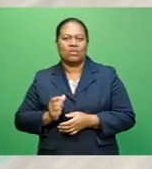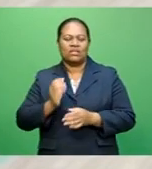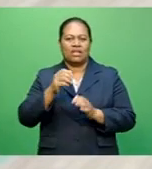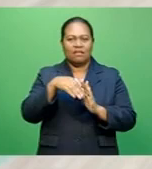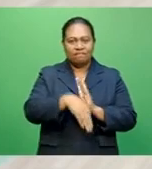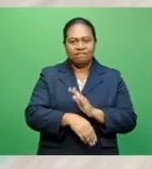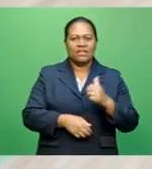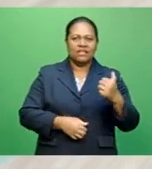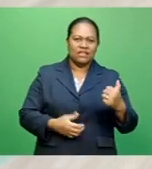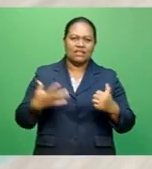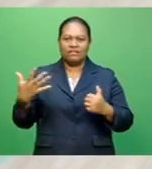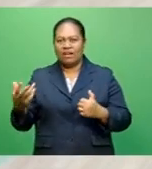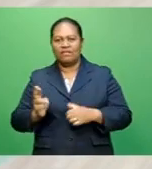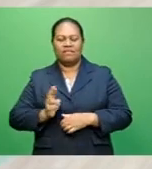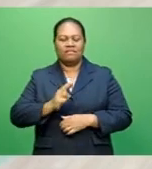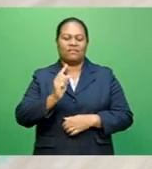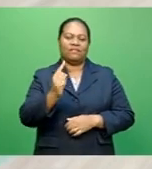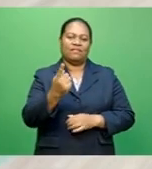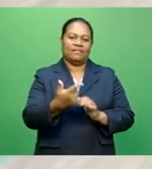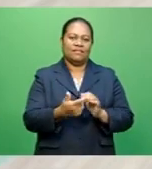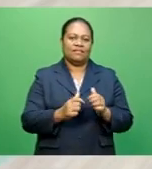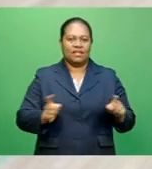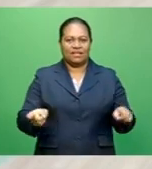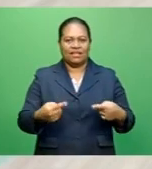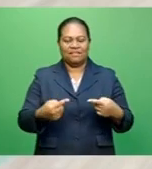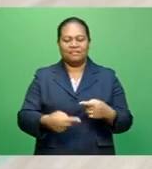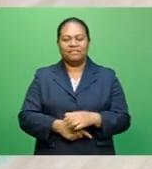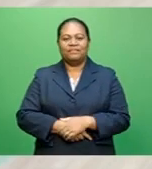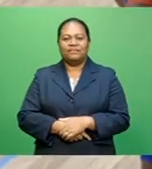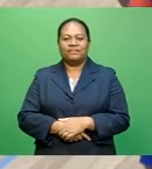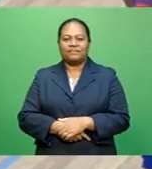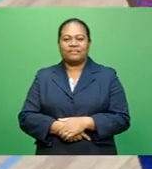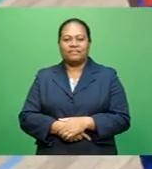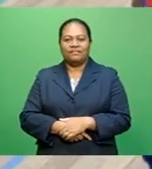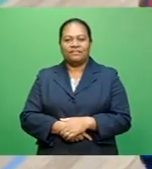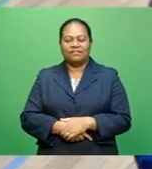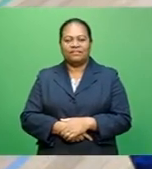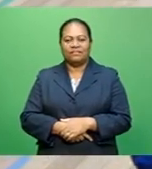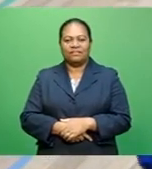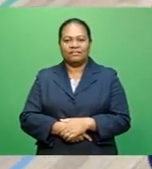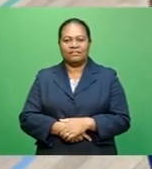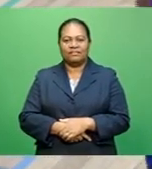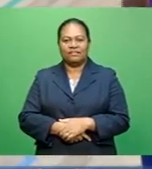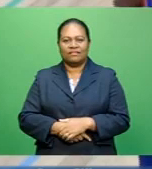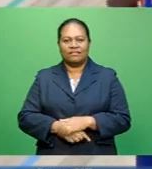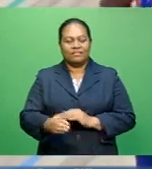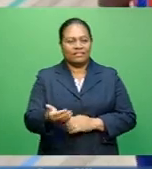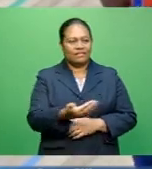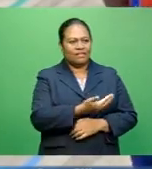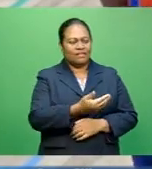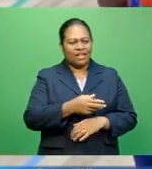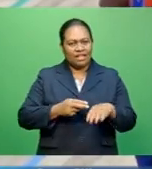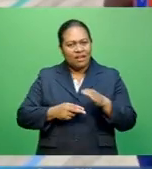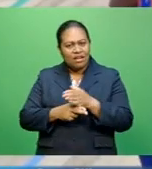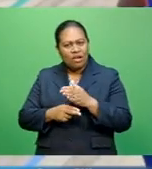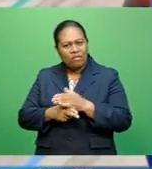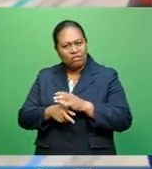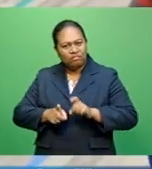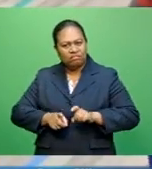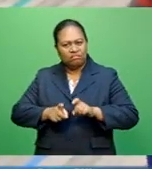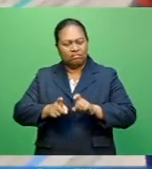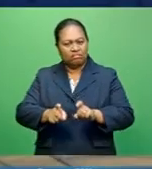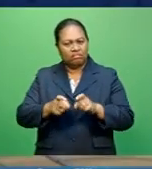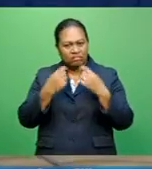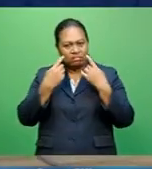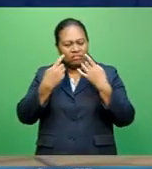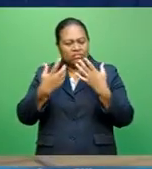loss to Rewa in its first match. Caroline Itavi with this report. The Navo Futsal team remains optimistic